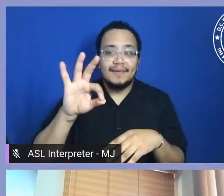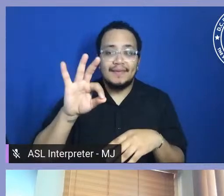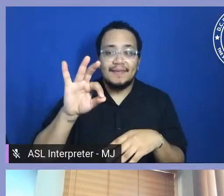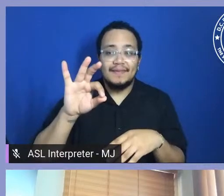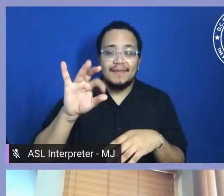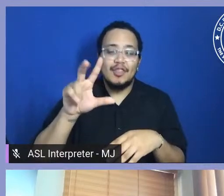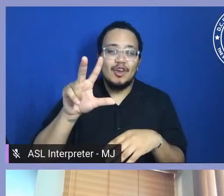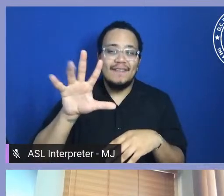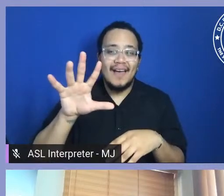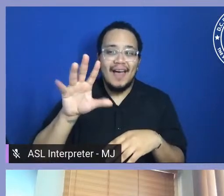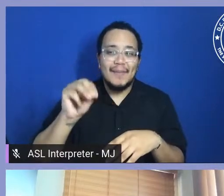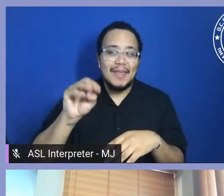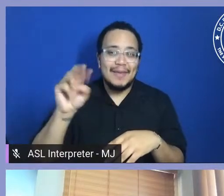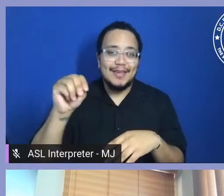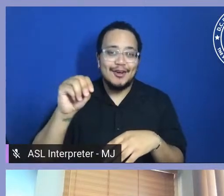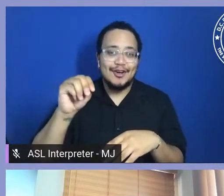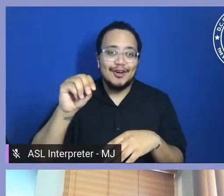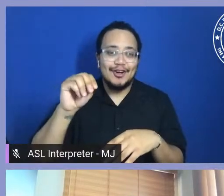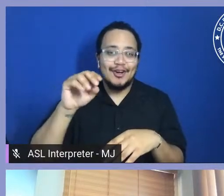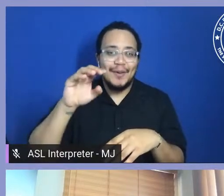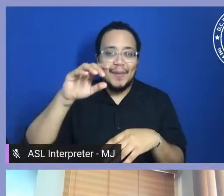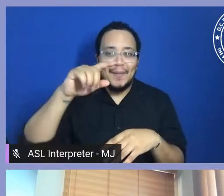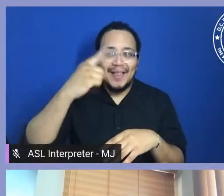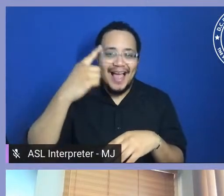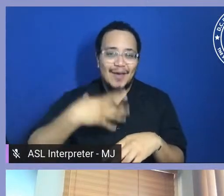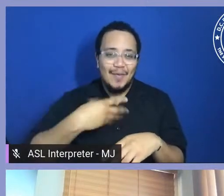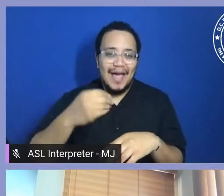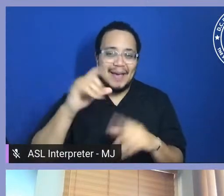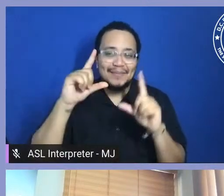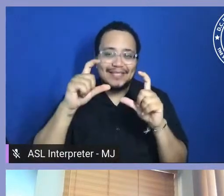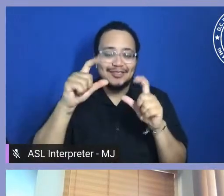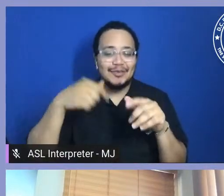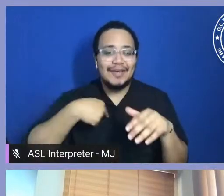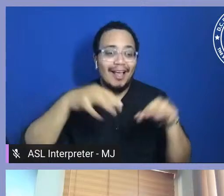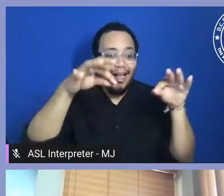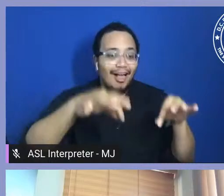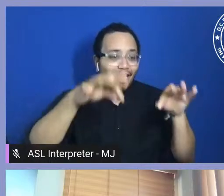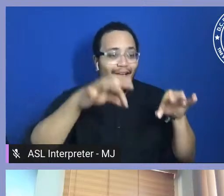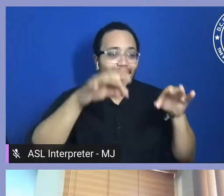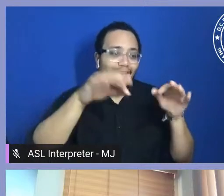we find more innovation coming? Like, what do you guys feel is happening in this space?